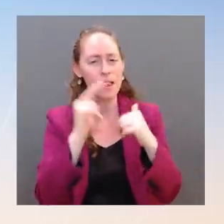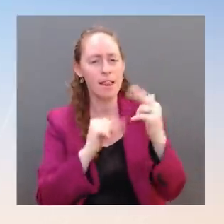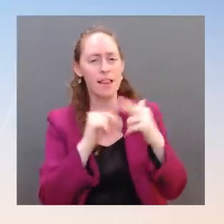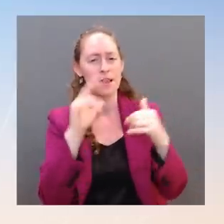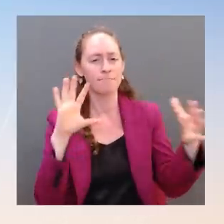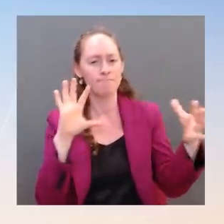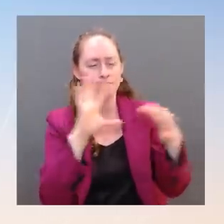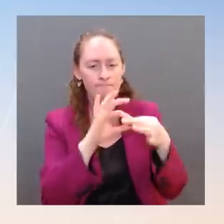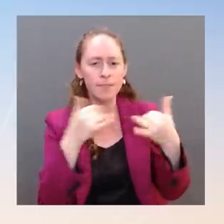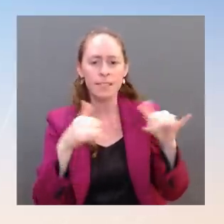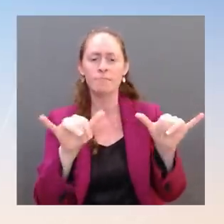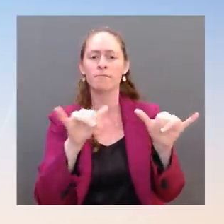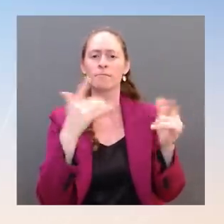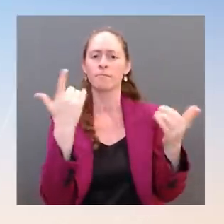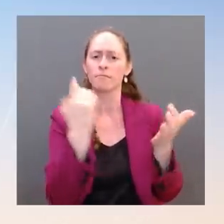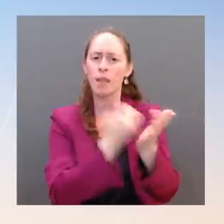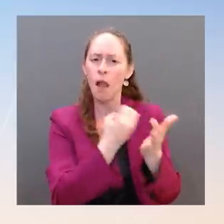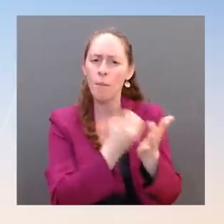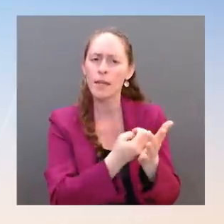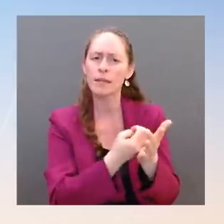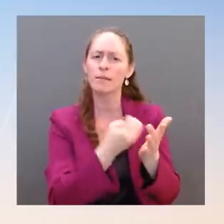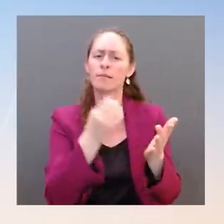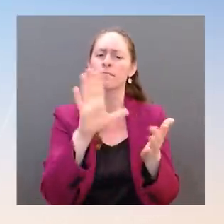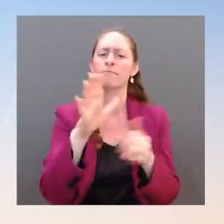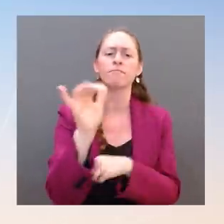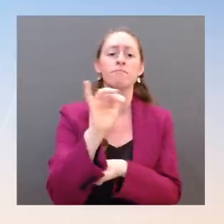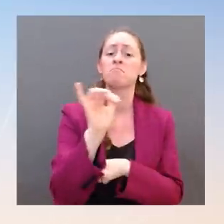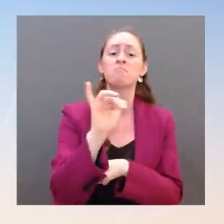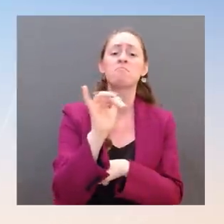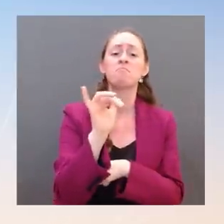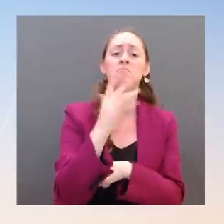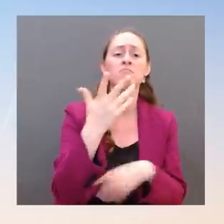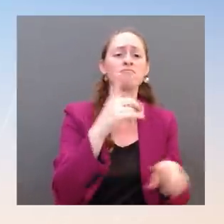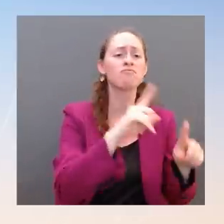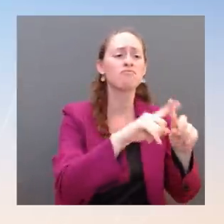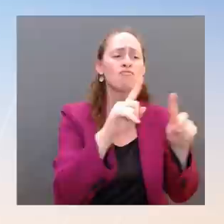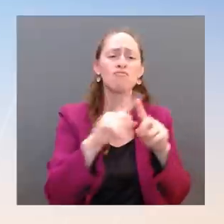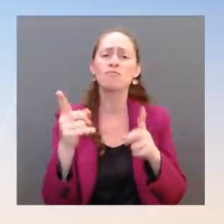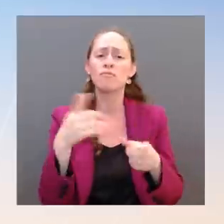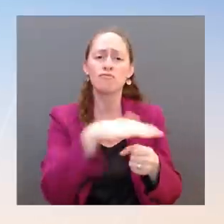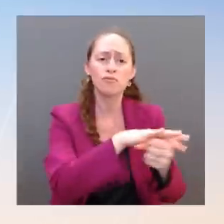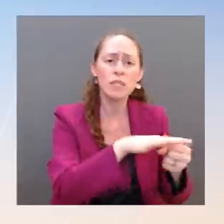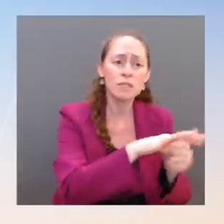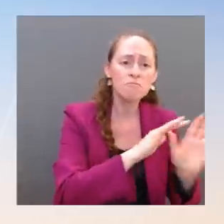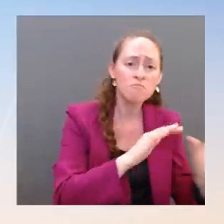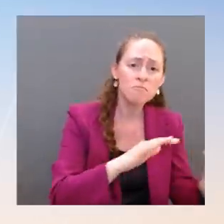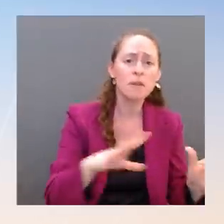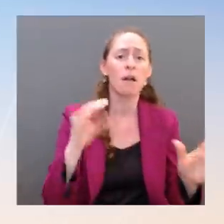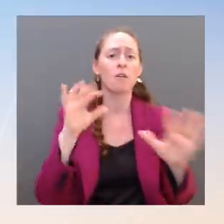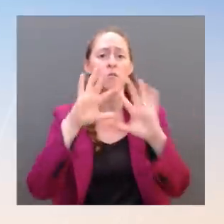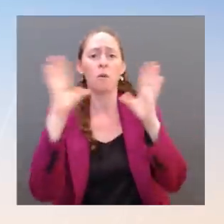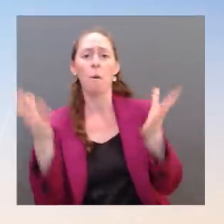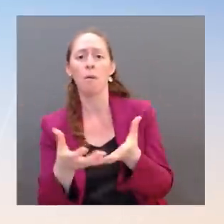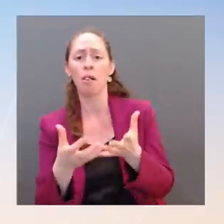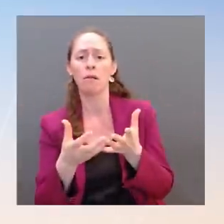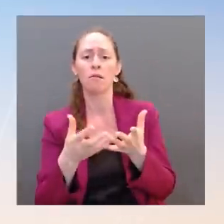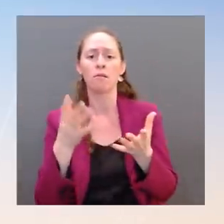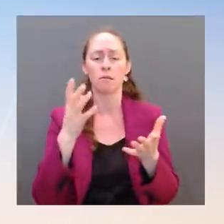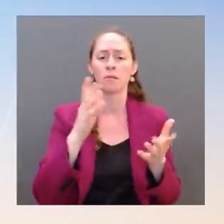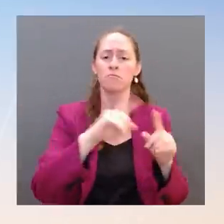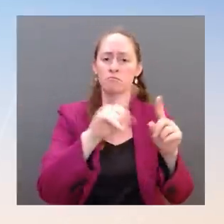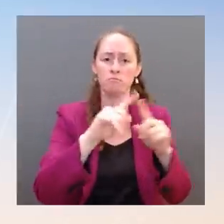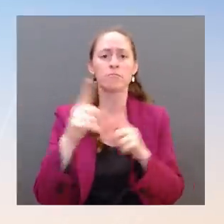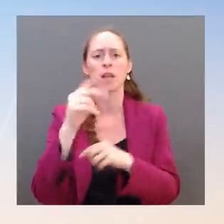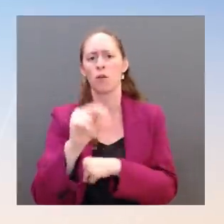as on a range of regional and global security issues. We'll also cover the DPRK, as well as a number of other security